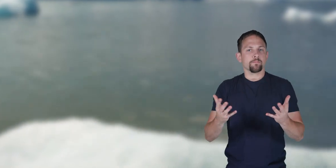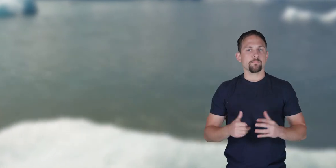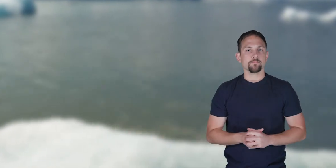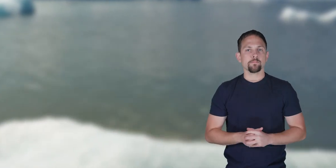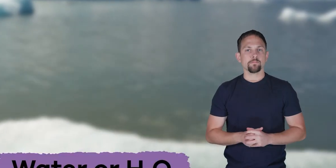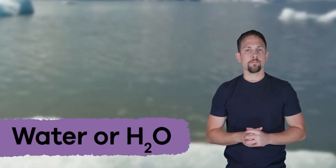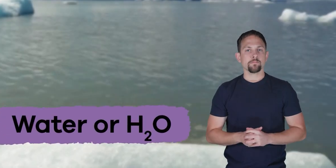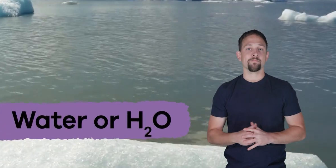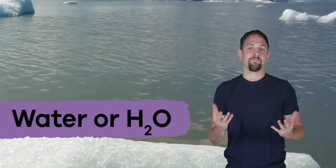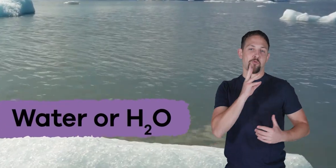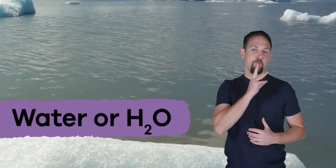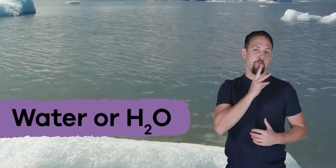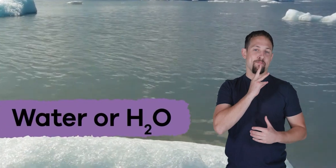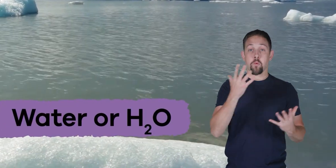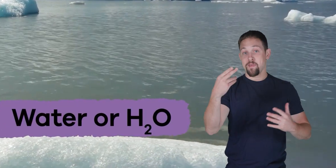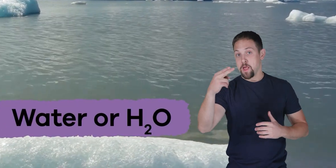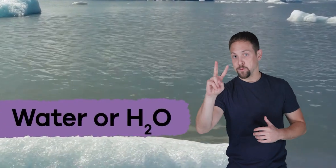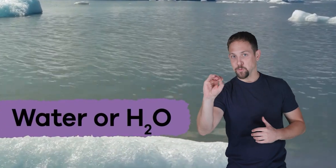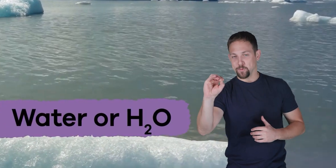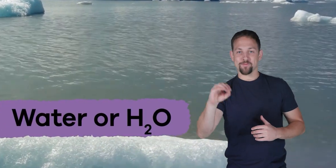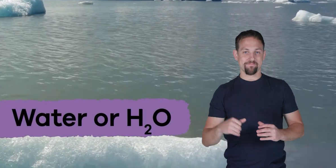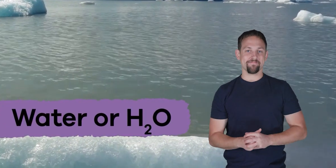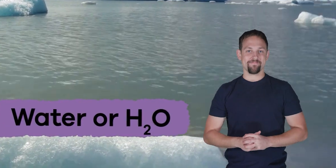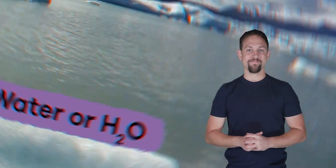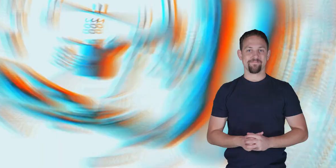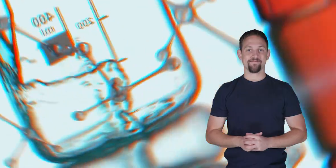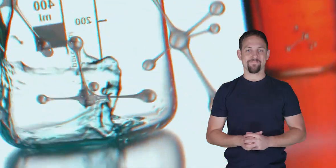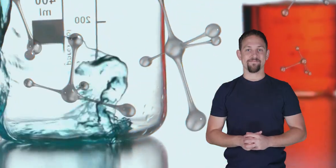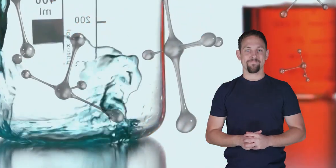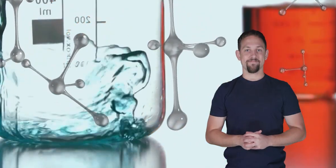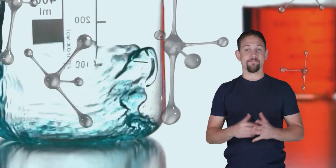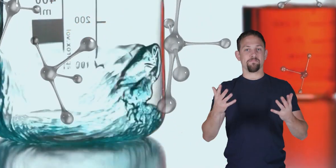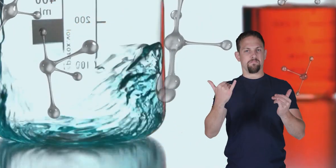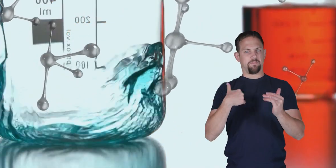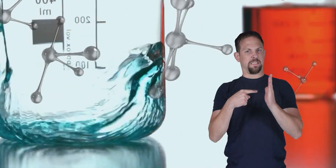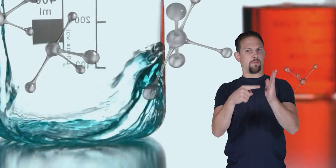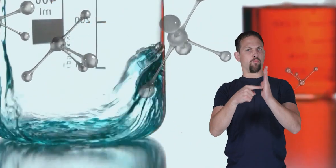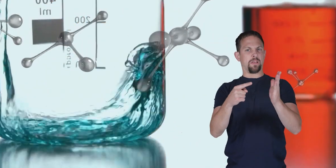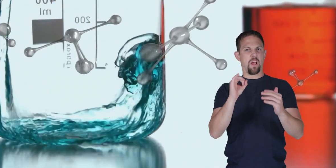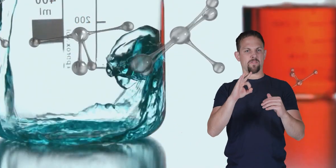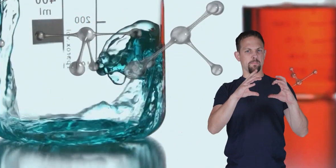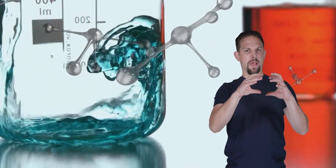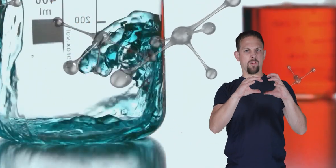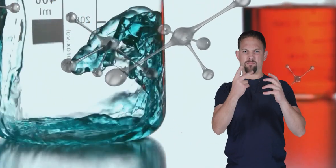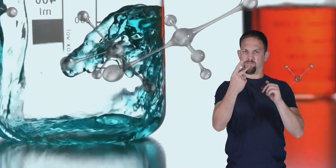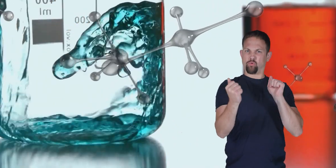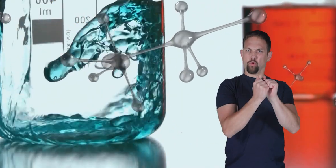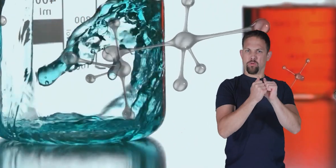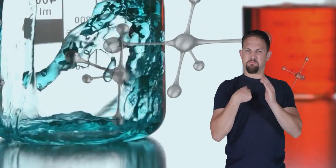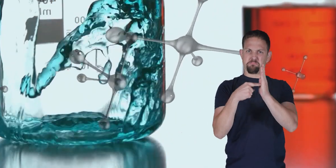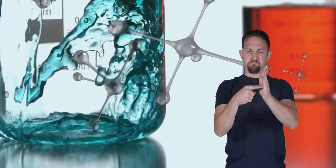water or h2o let's demonstrate the properties of matter